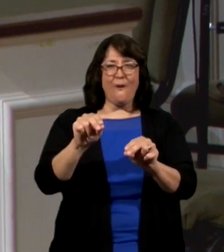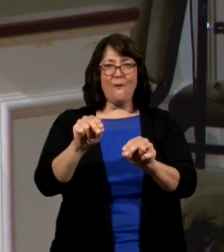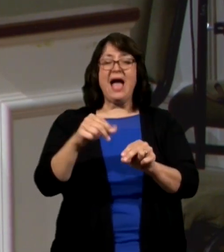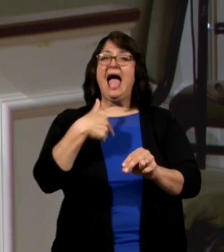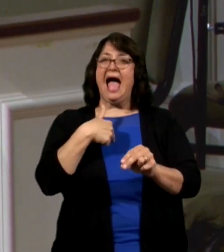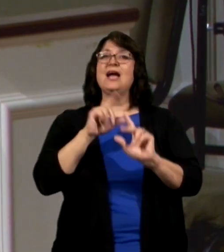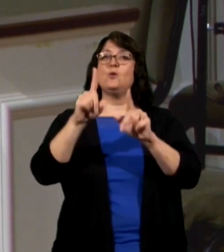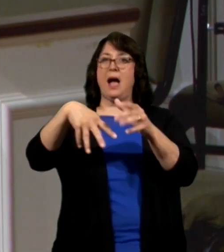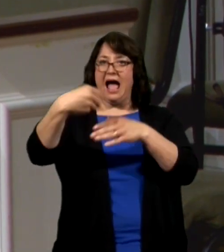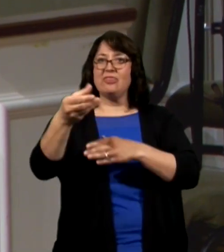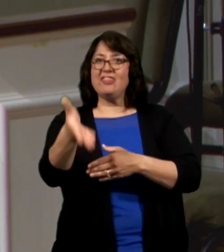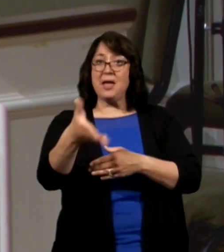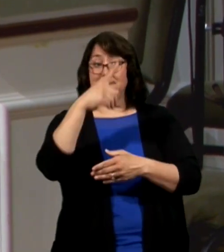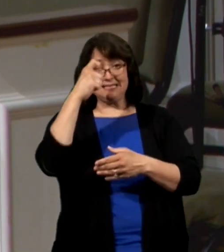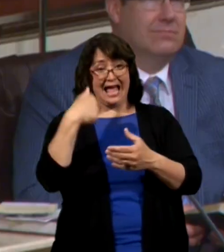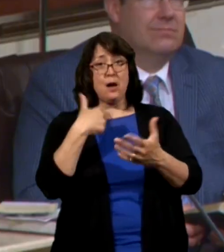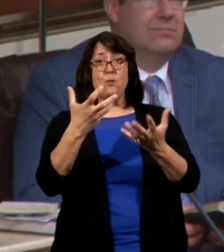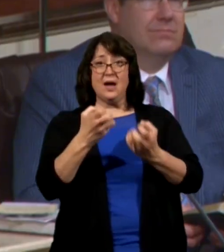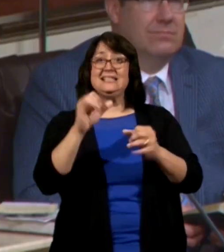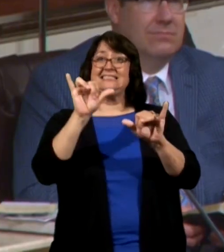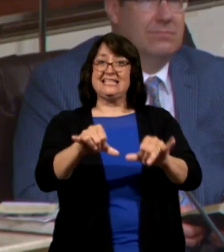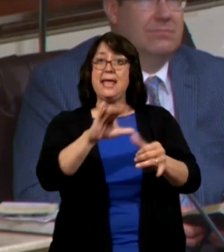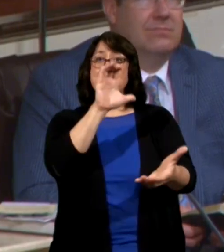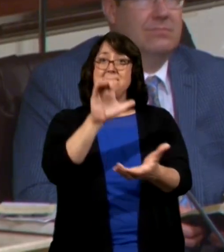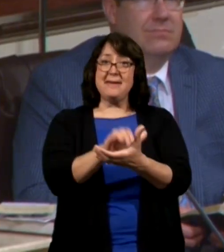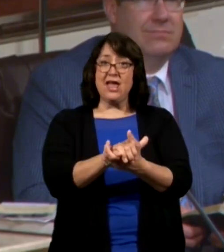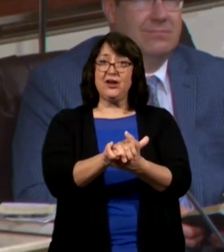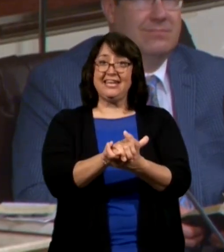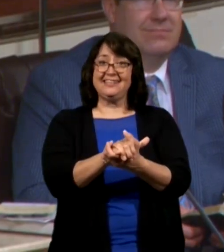because I want to stay married.